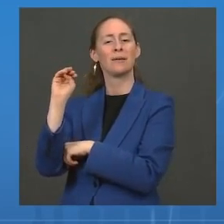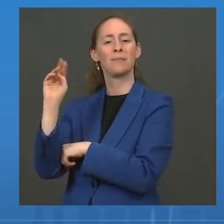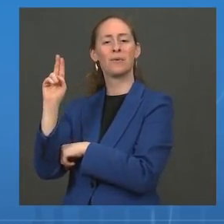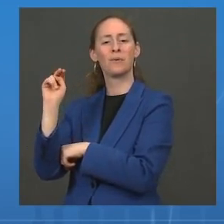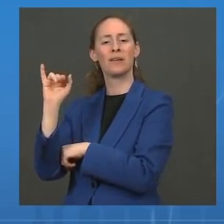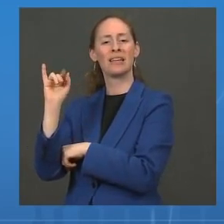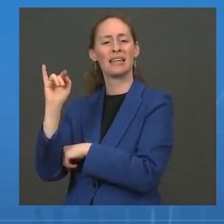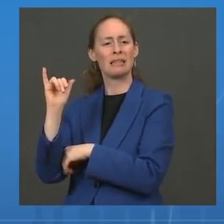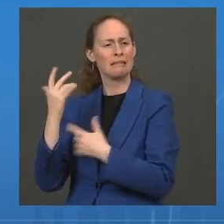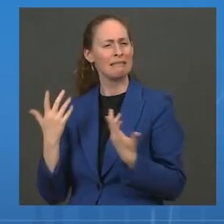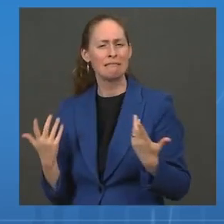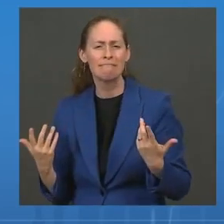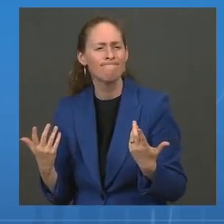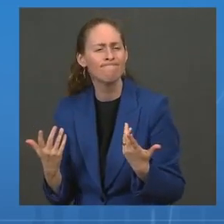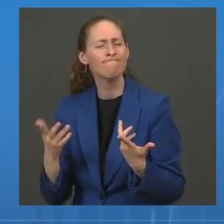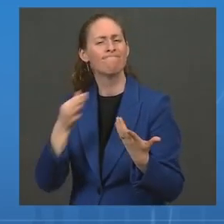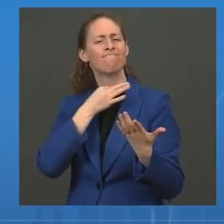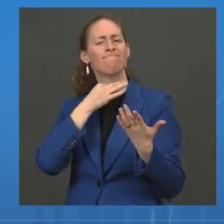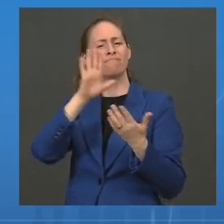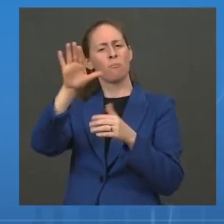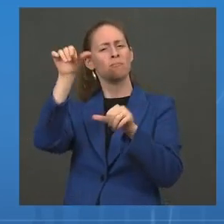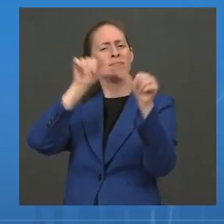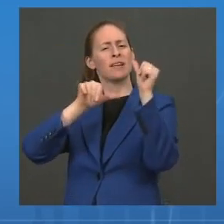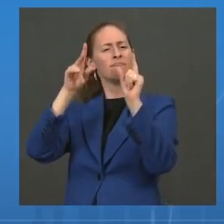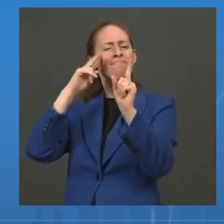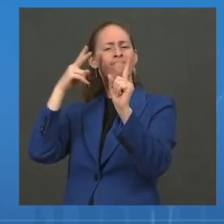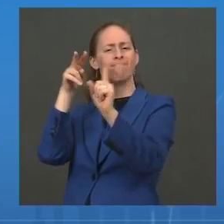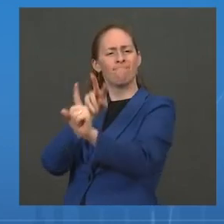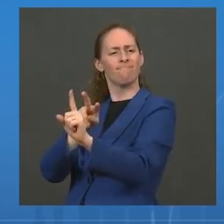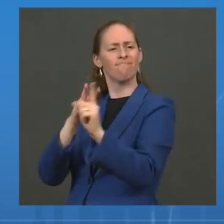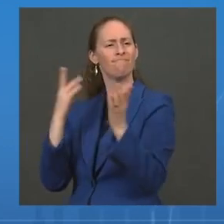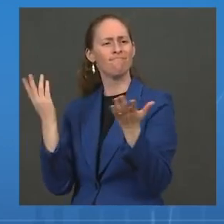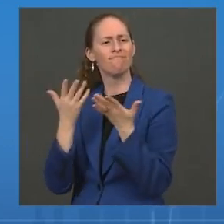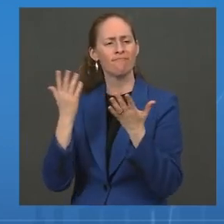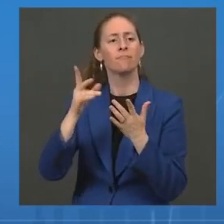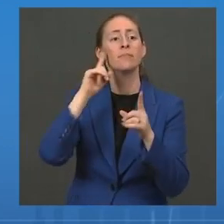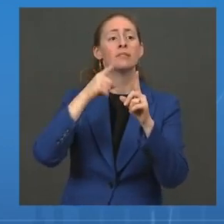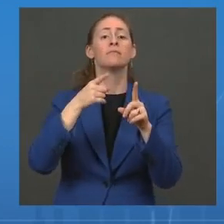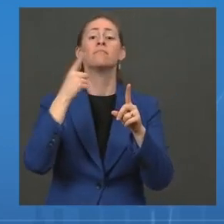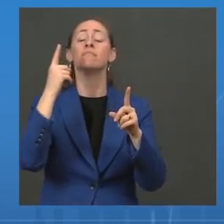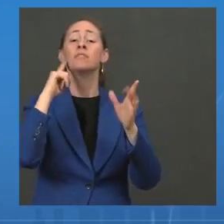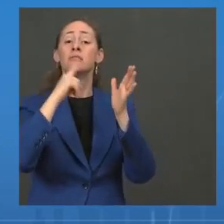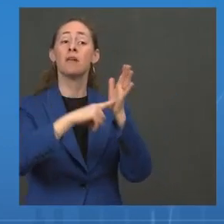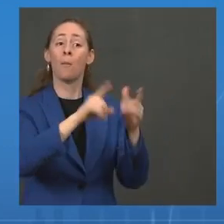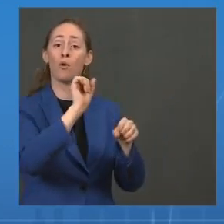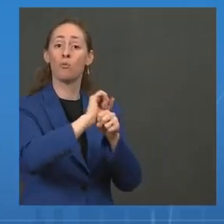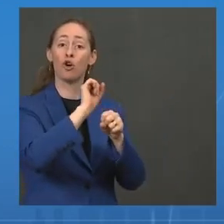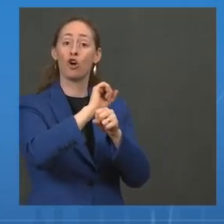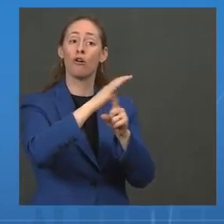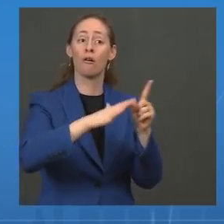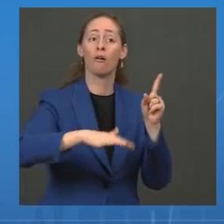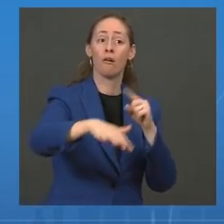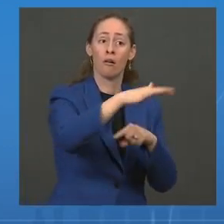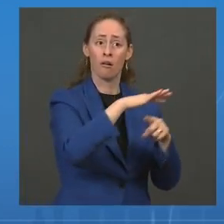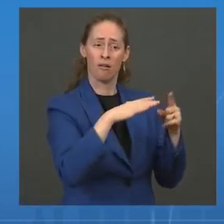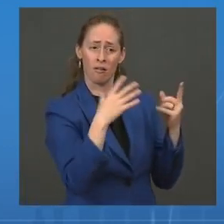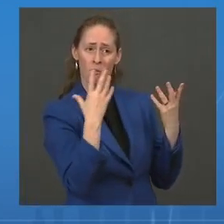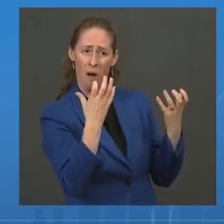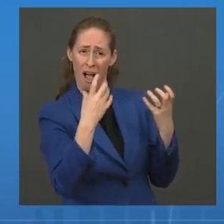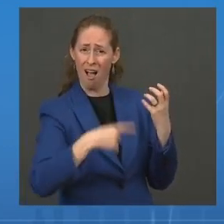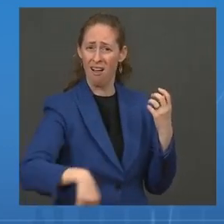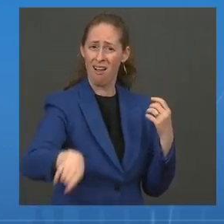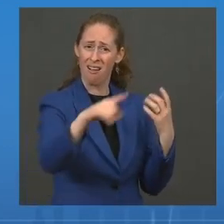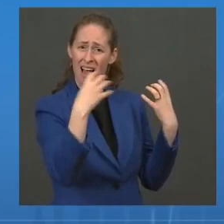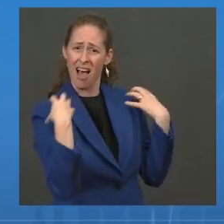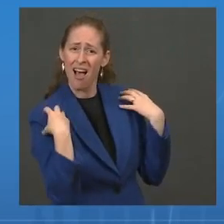scientific goal behind the workplace mandates that increase uptake of the vaccines. Is the goal to keep more workers healthy and on the job,